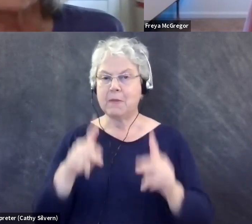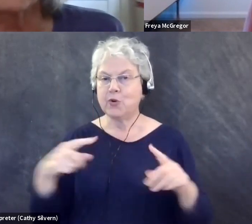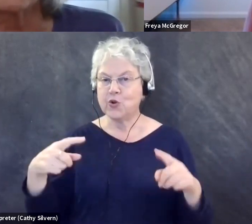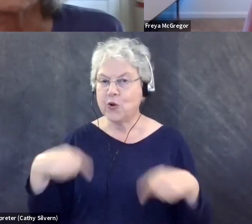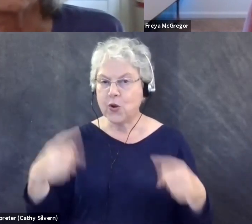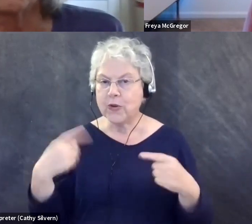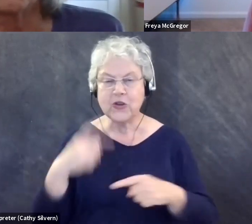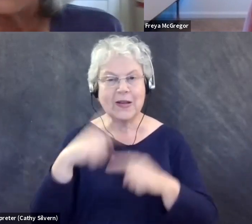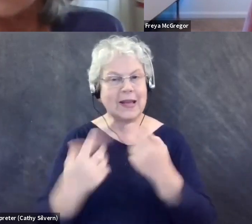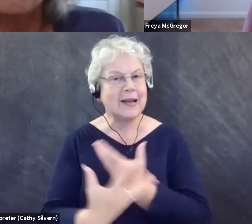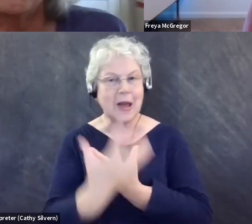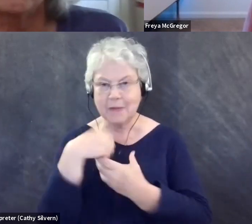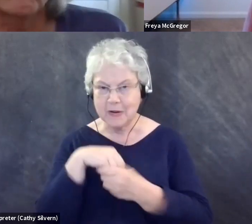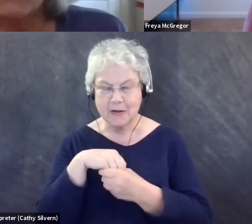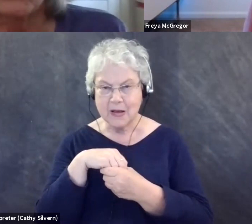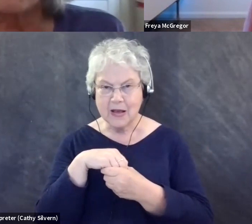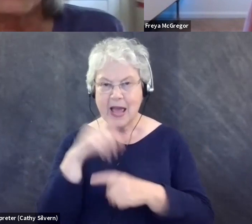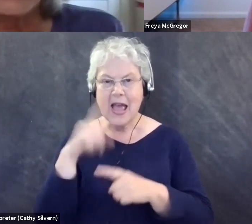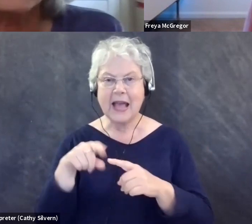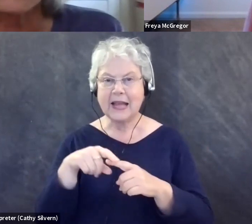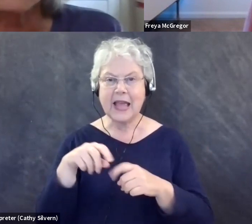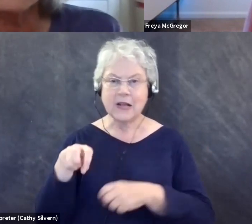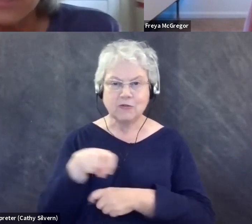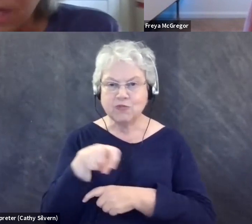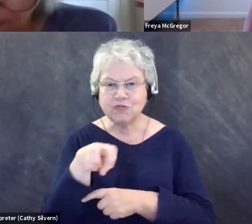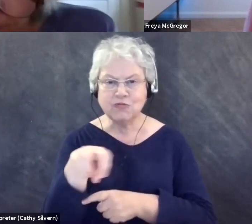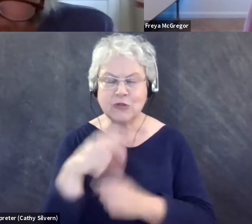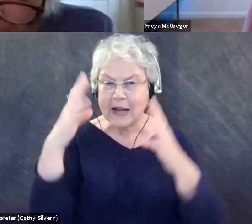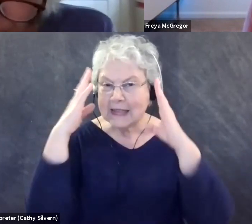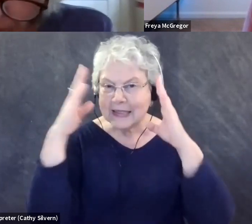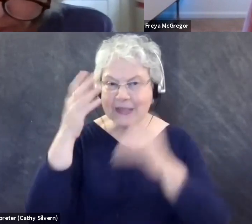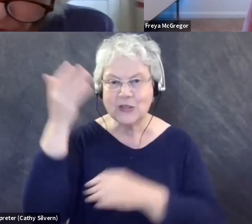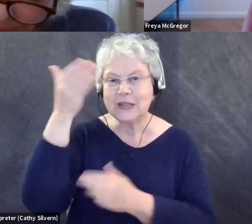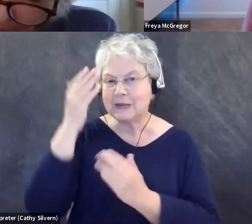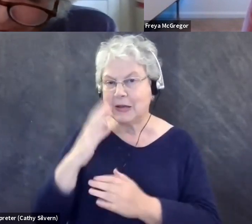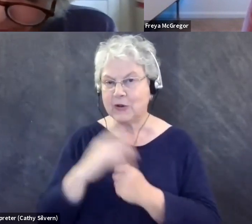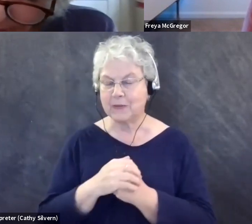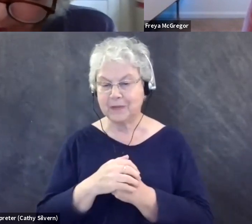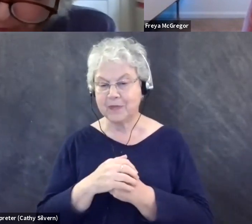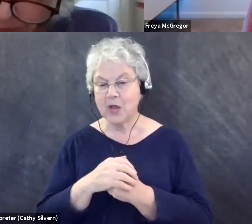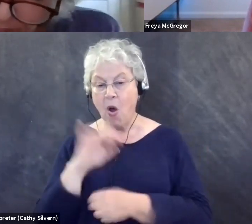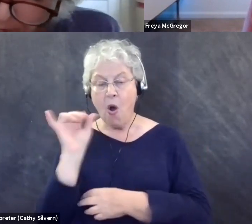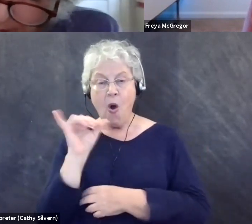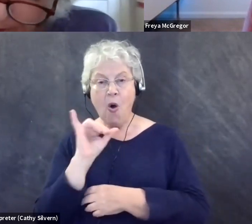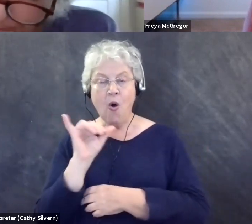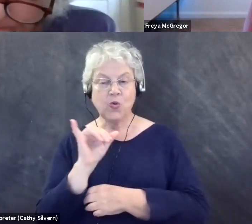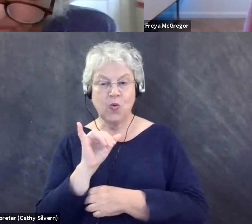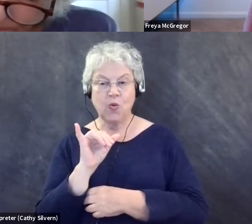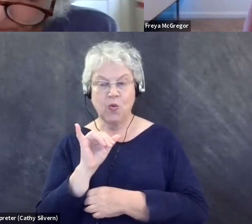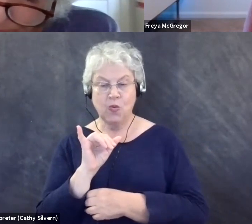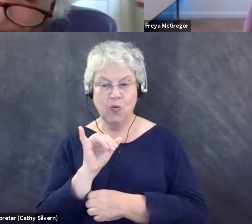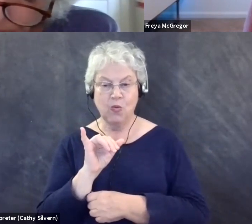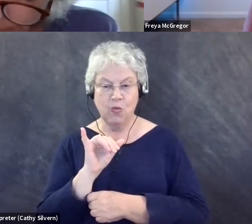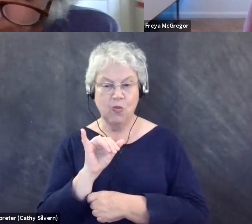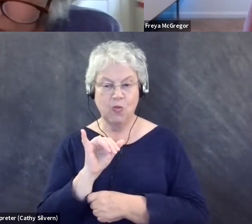being able to get up right where everybody else is. Um, I would also say that, um,